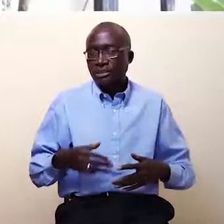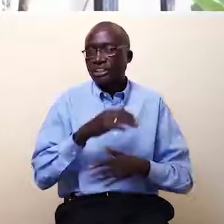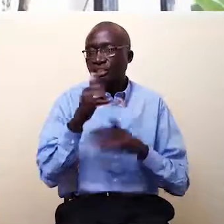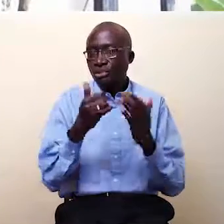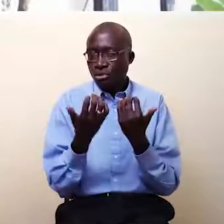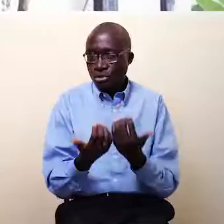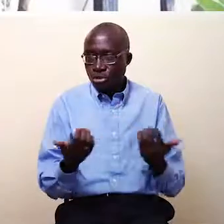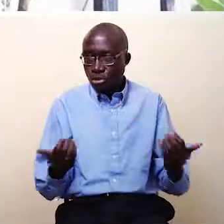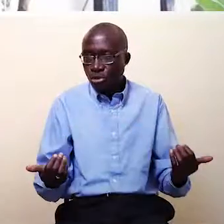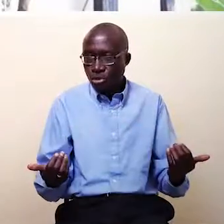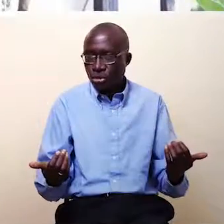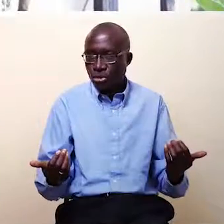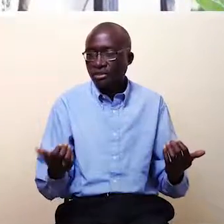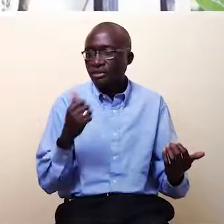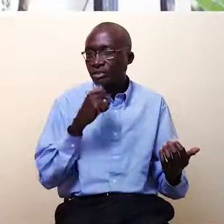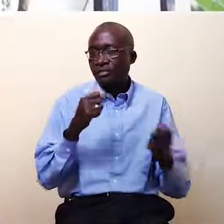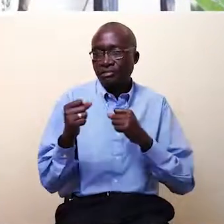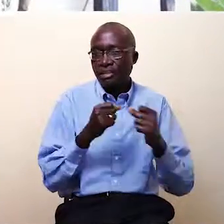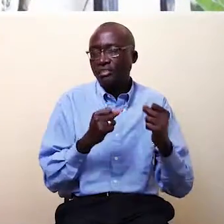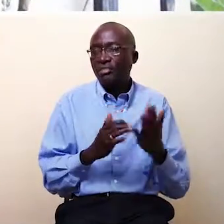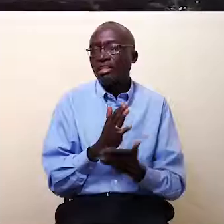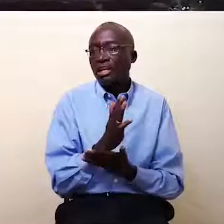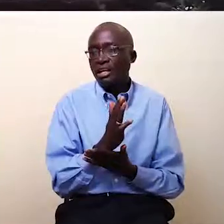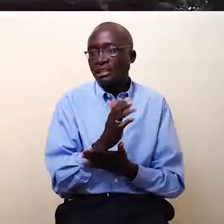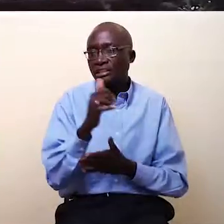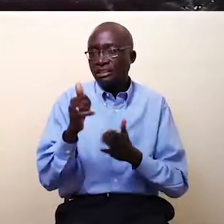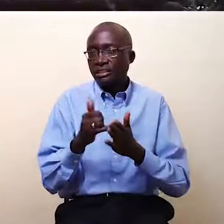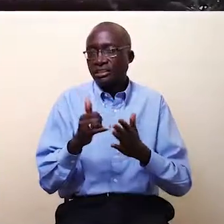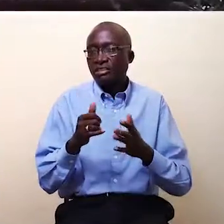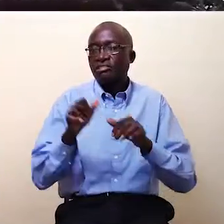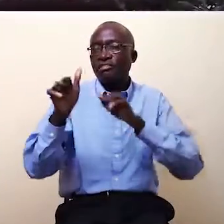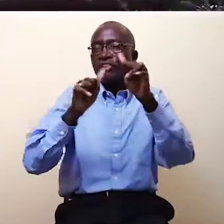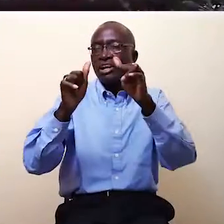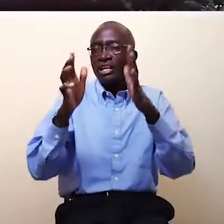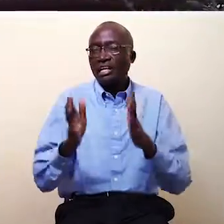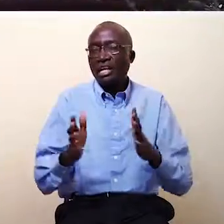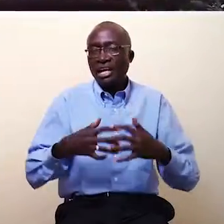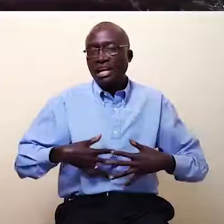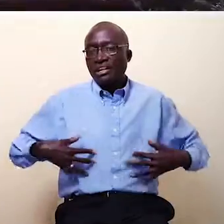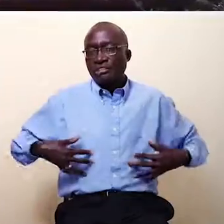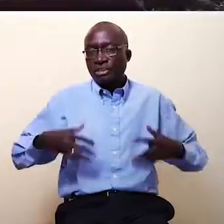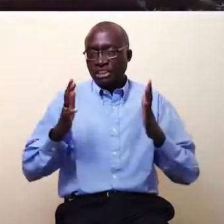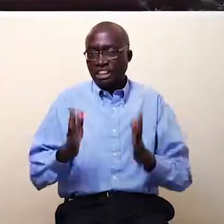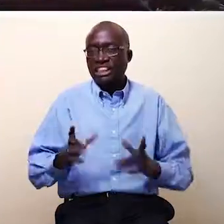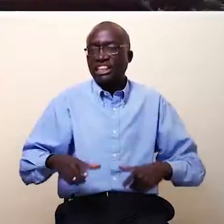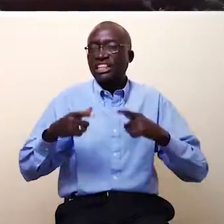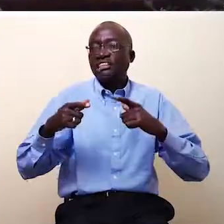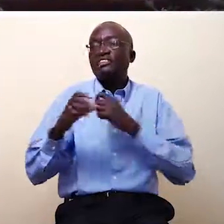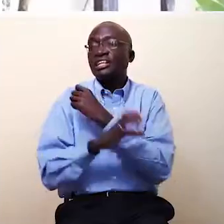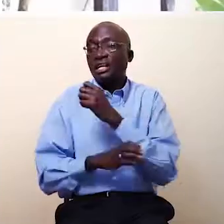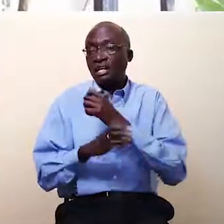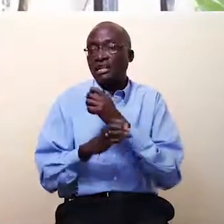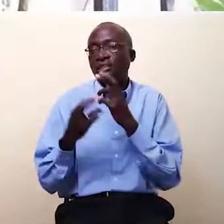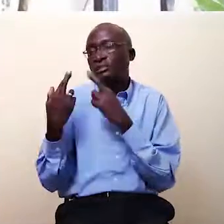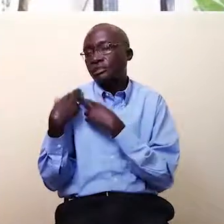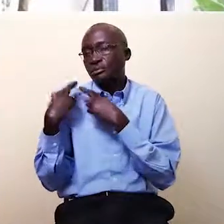and that includes children who are citizens, may not be able to fight for those rights. That includes the foreigner. That includes the refugees who are living within our borders.